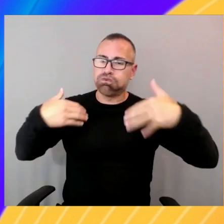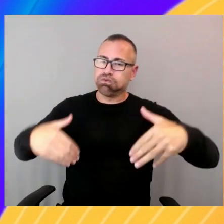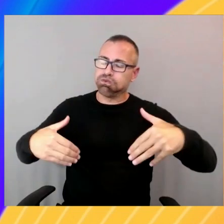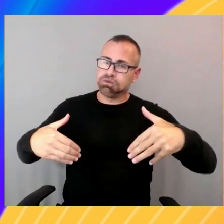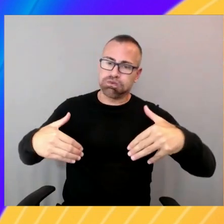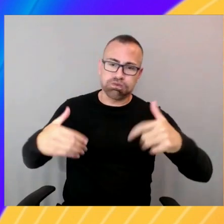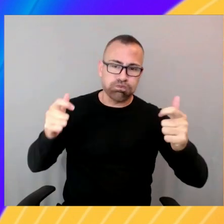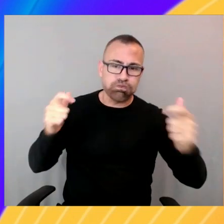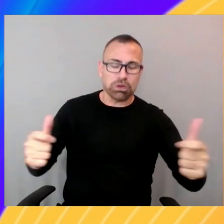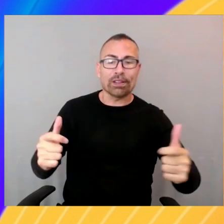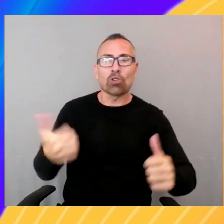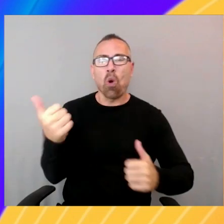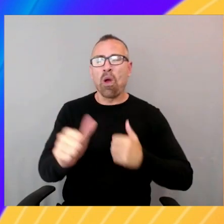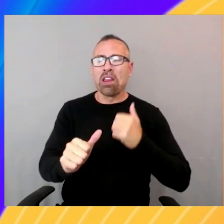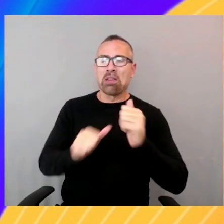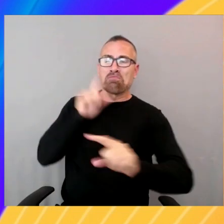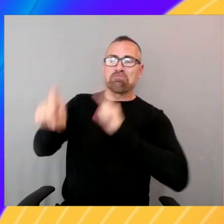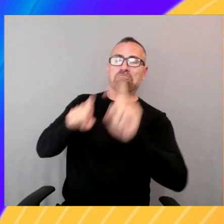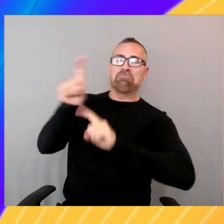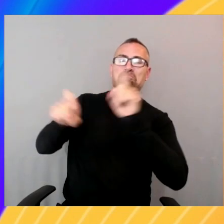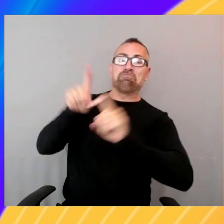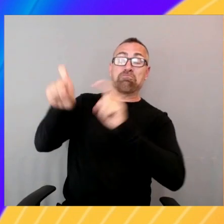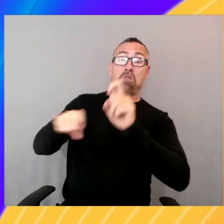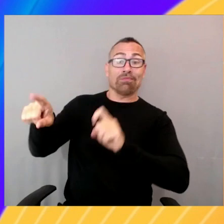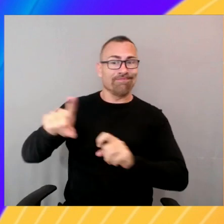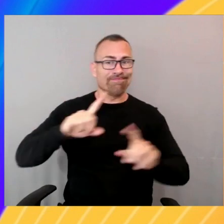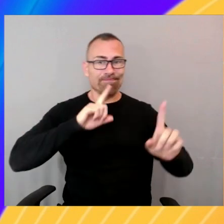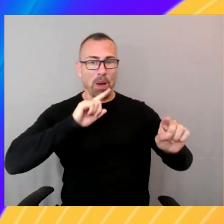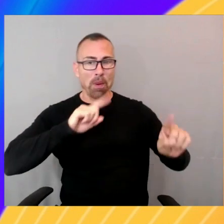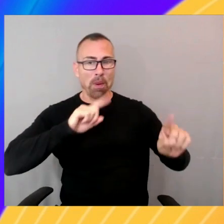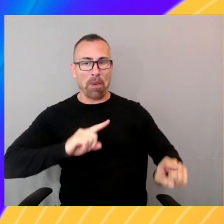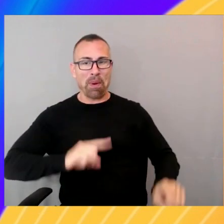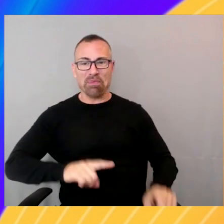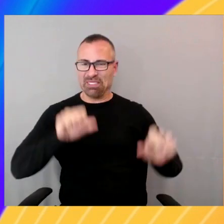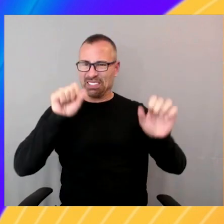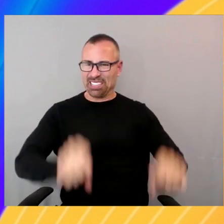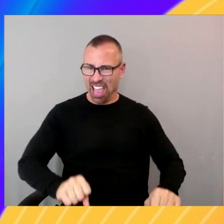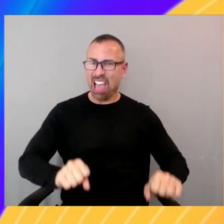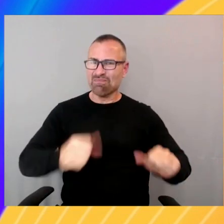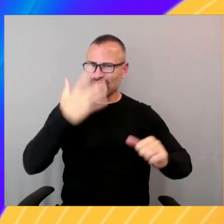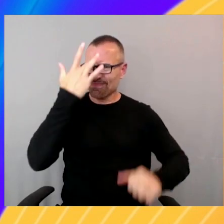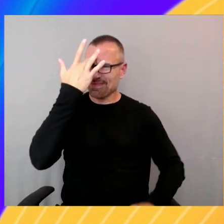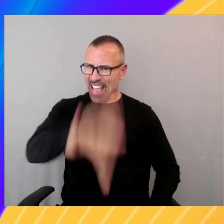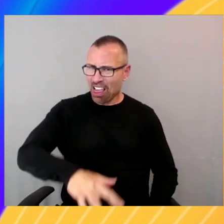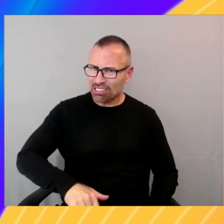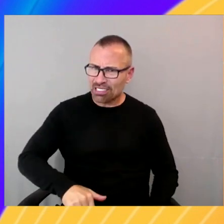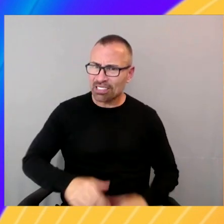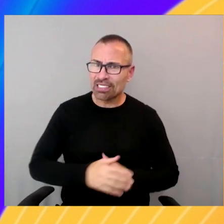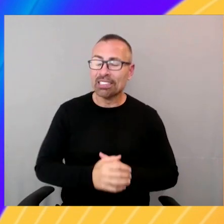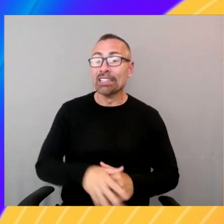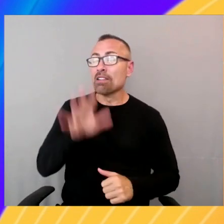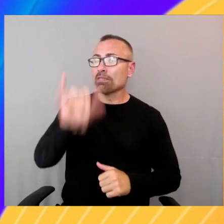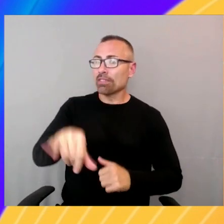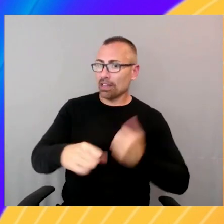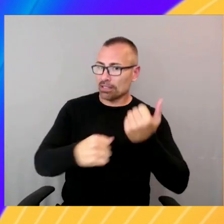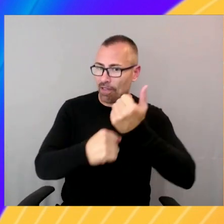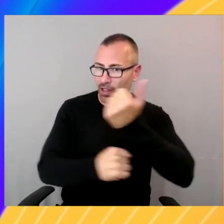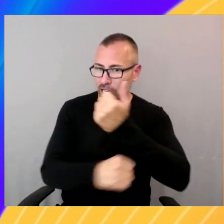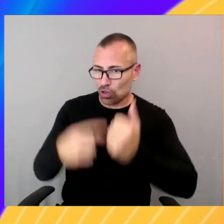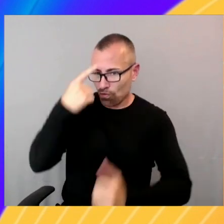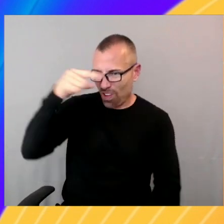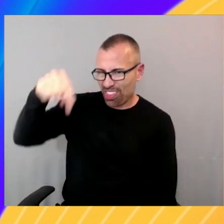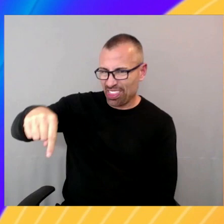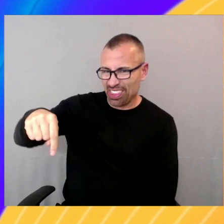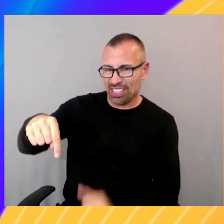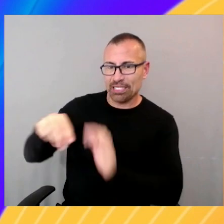intelligently. Any questions. Any questions over time, right? So that's the foundation, which is the foundation model. Okay. It makes me think that one